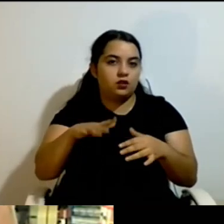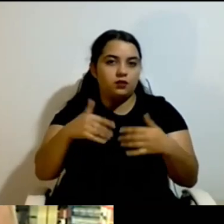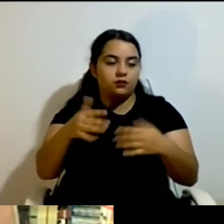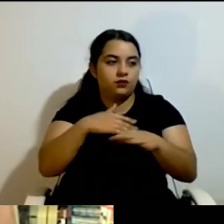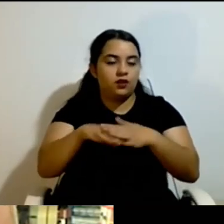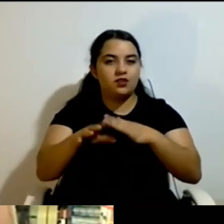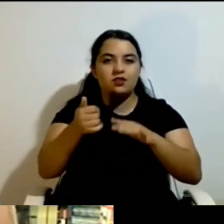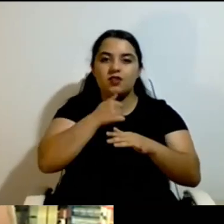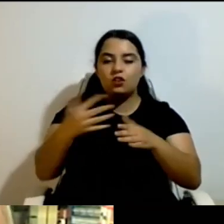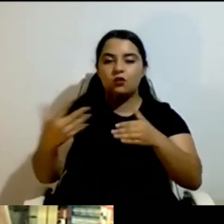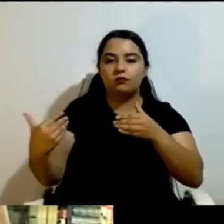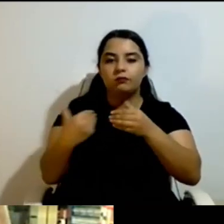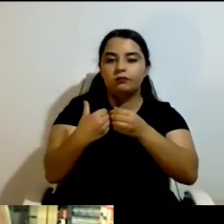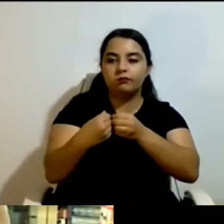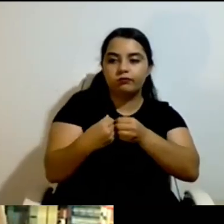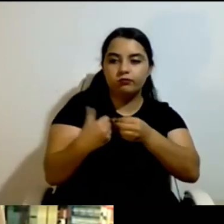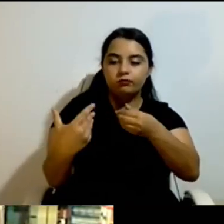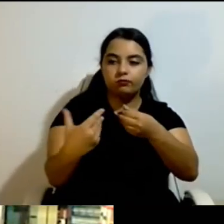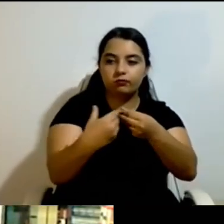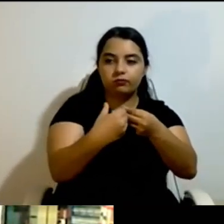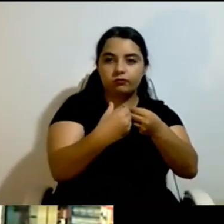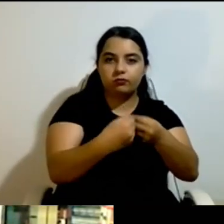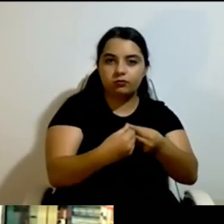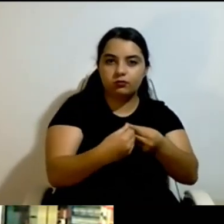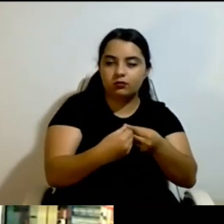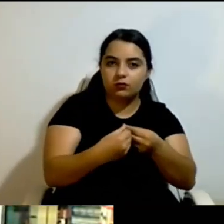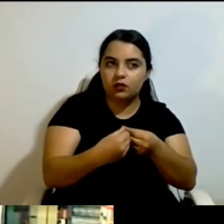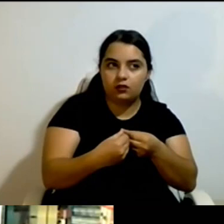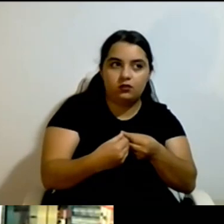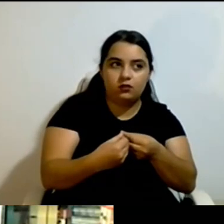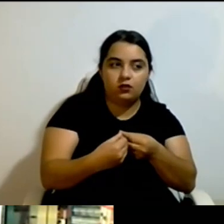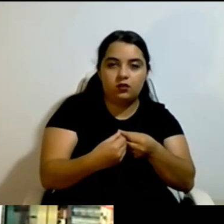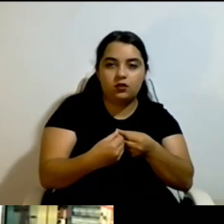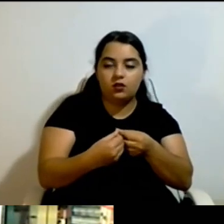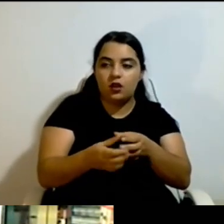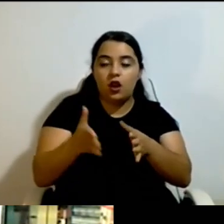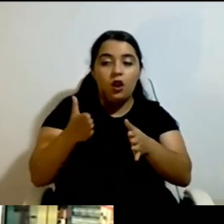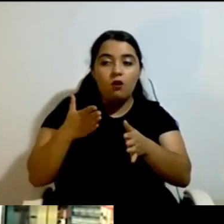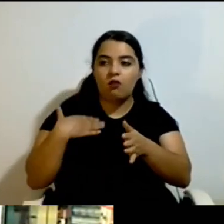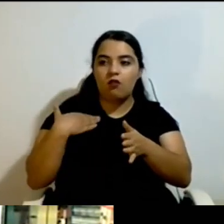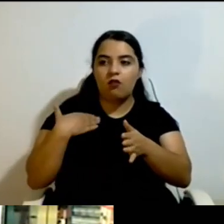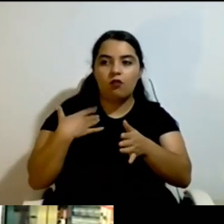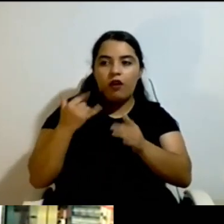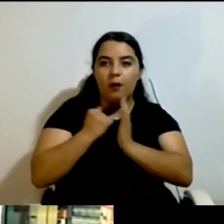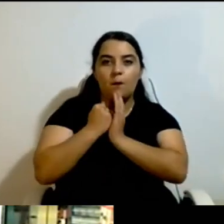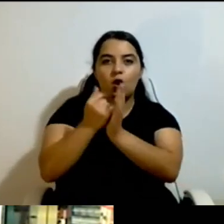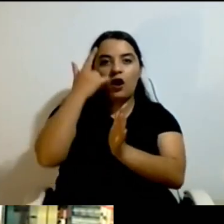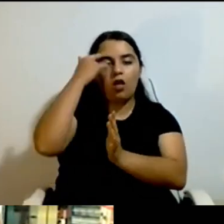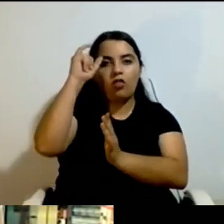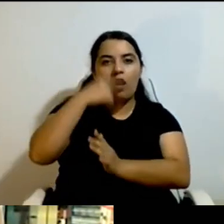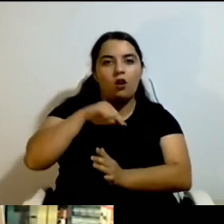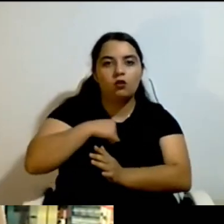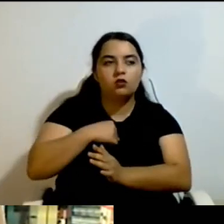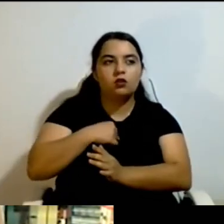we had, just before I went into pension two years ago, we had an effort and collected signatures to